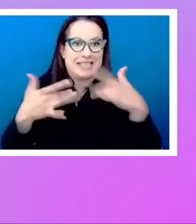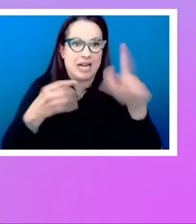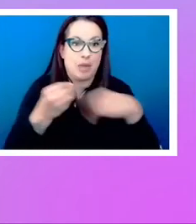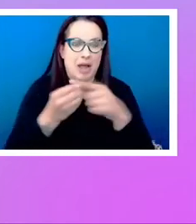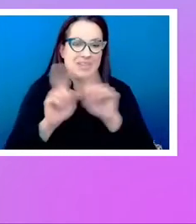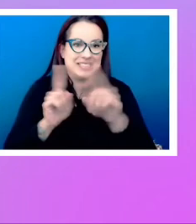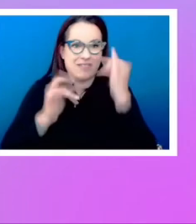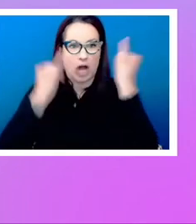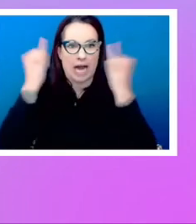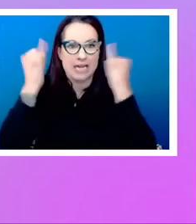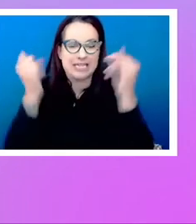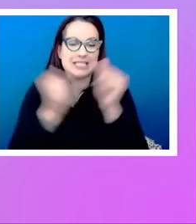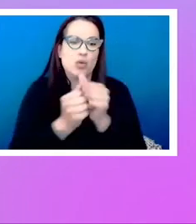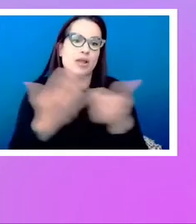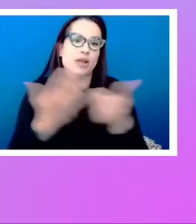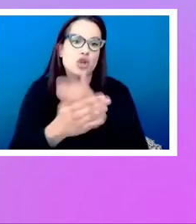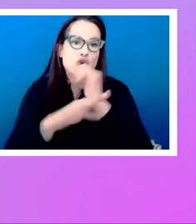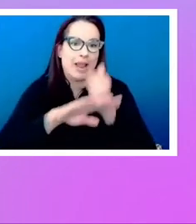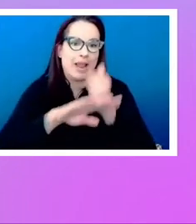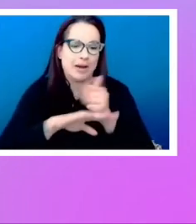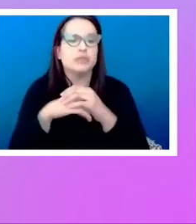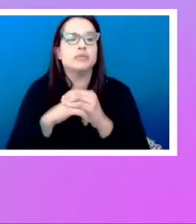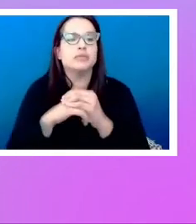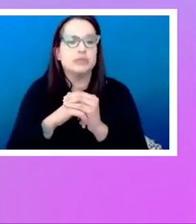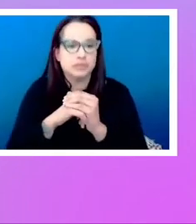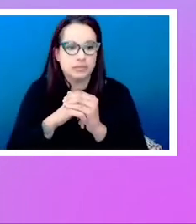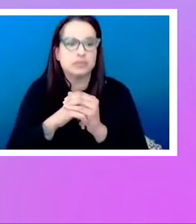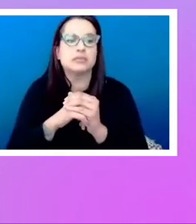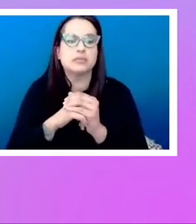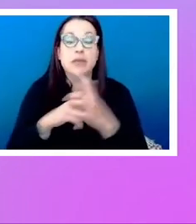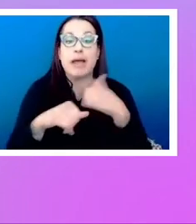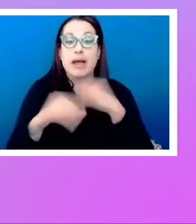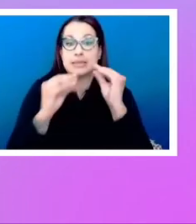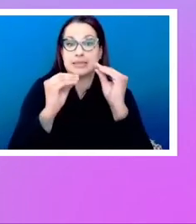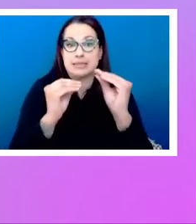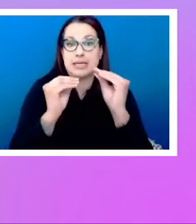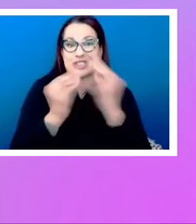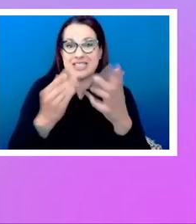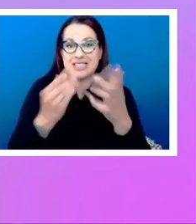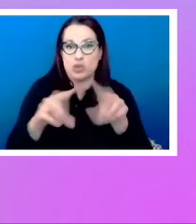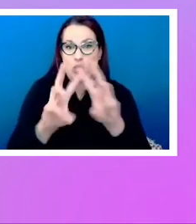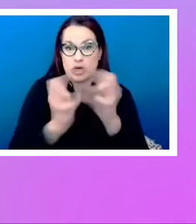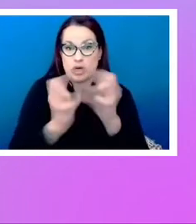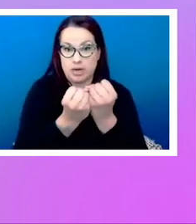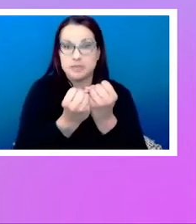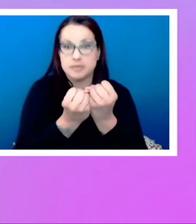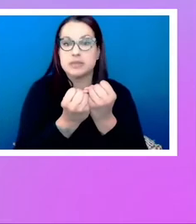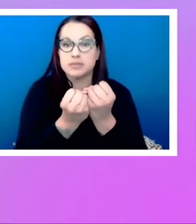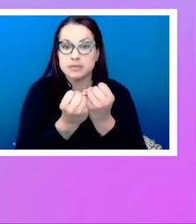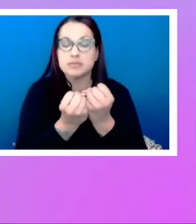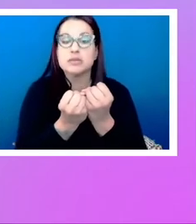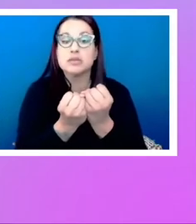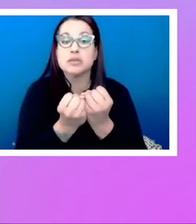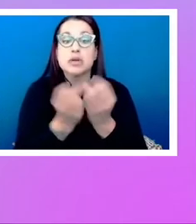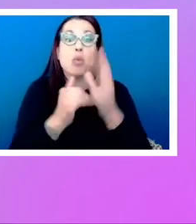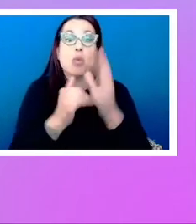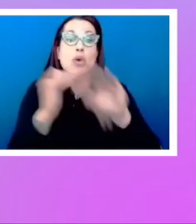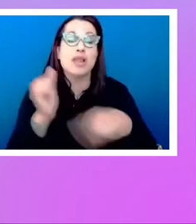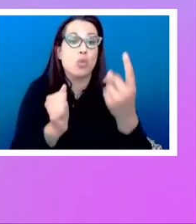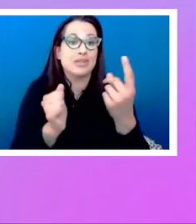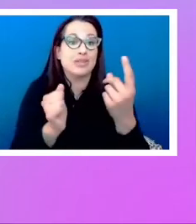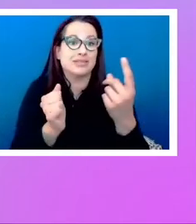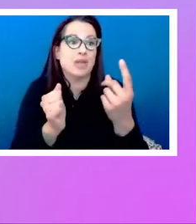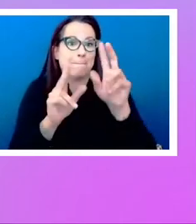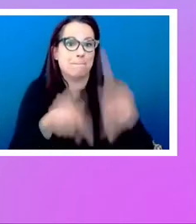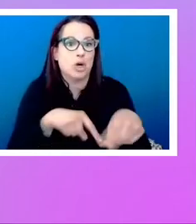with new layout. And I teach this stuff in workshops. And more than once, someone has said to me, you know, I've